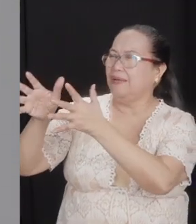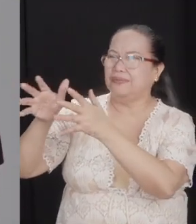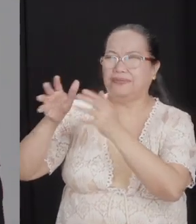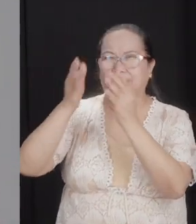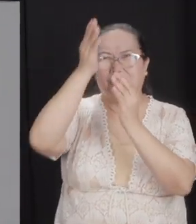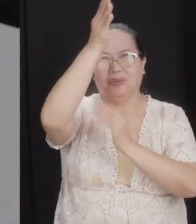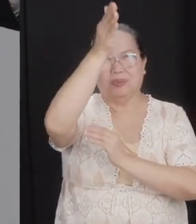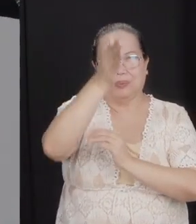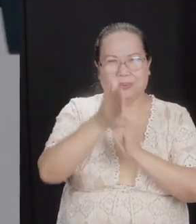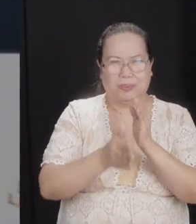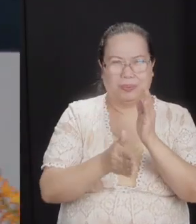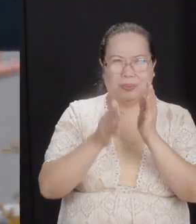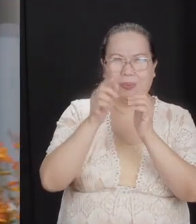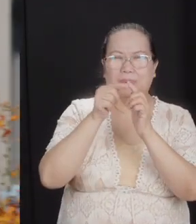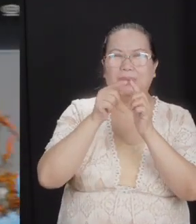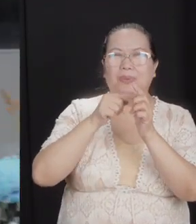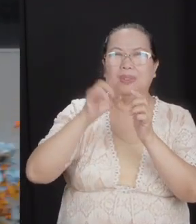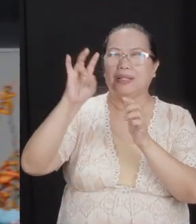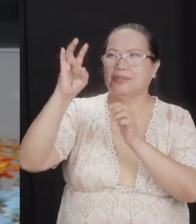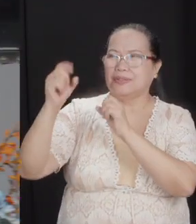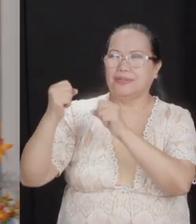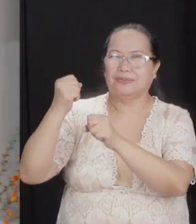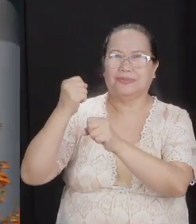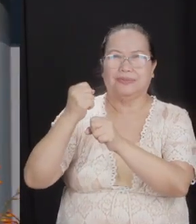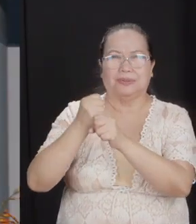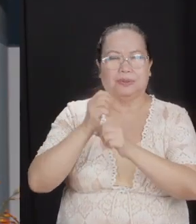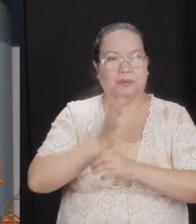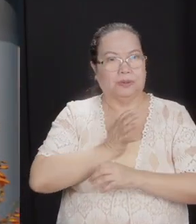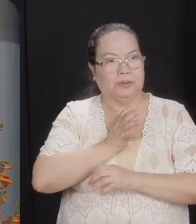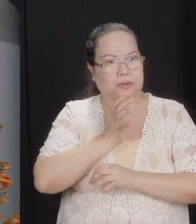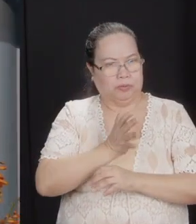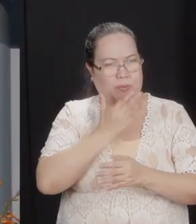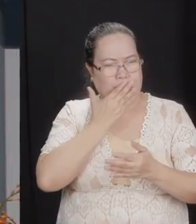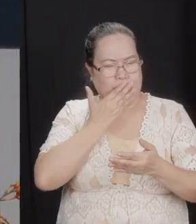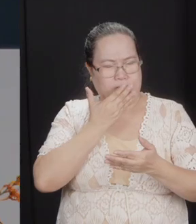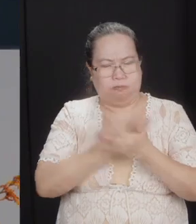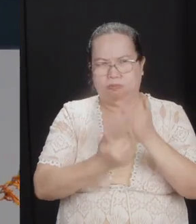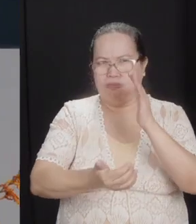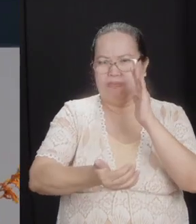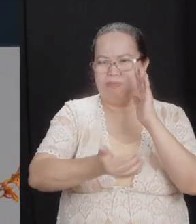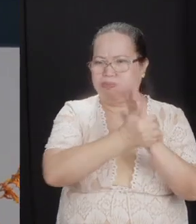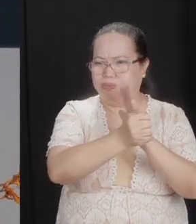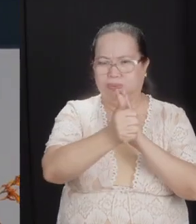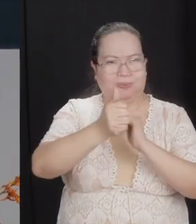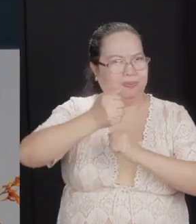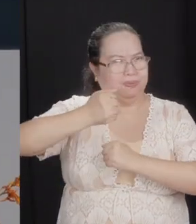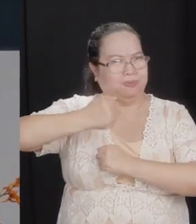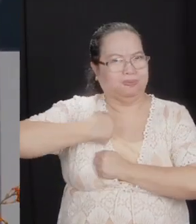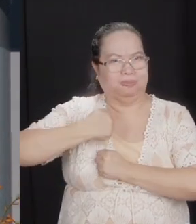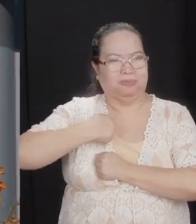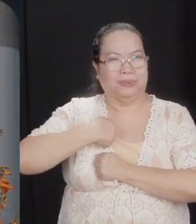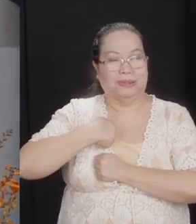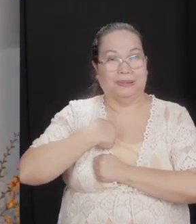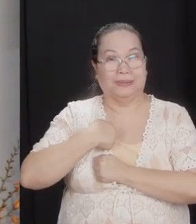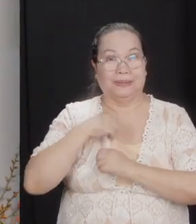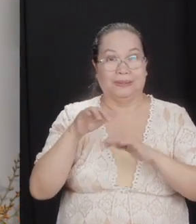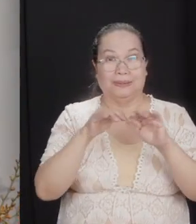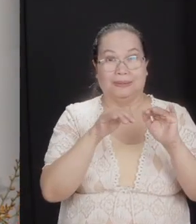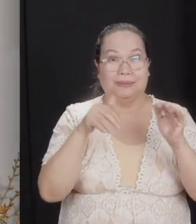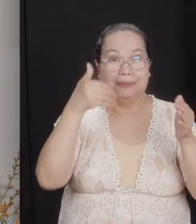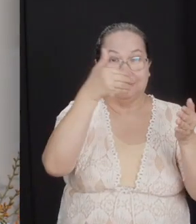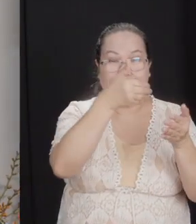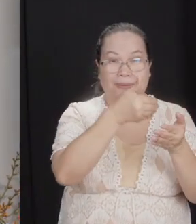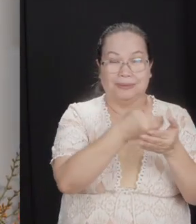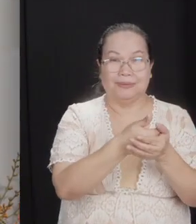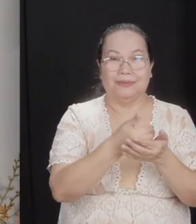battle-hardened veterans, the elite of the elite in the military. They leave. Just before they reached the